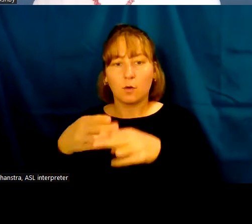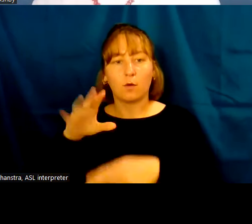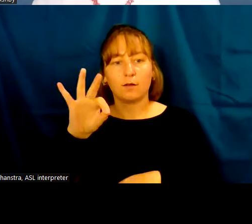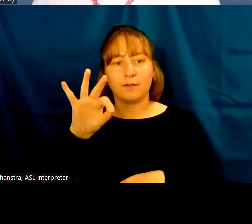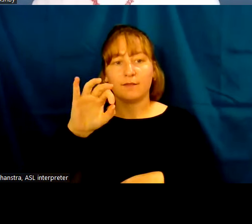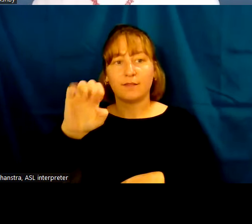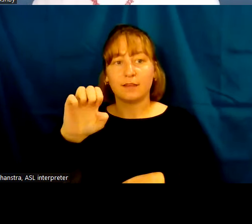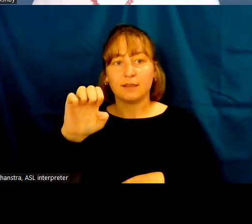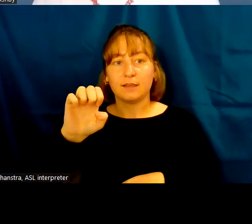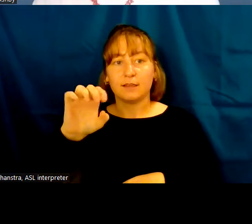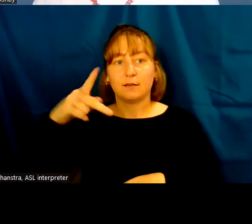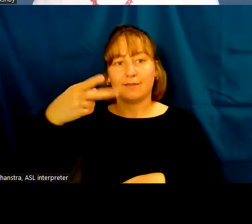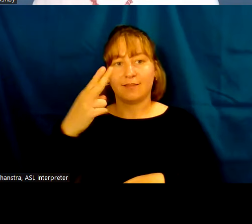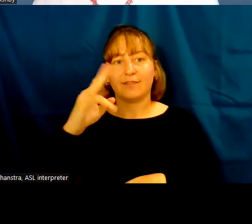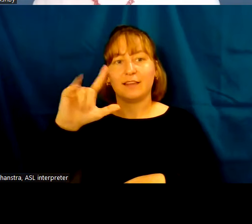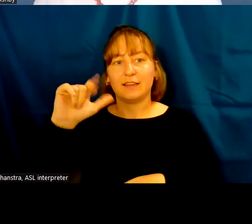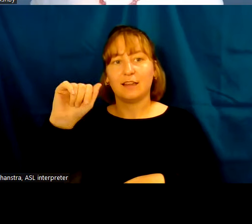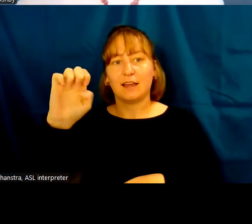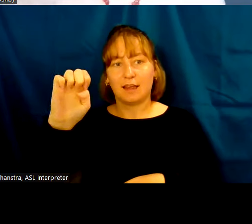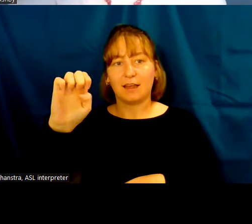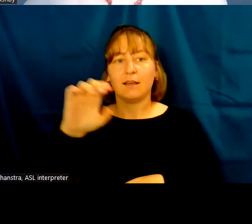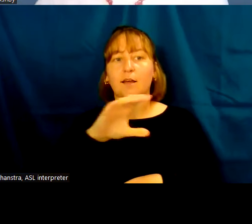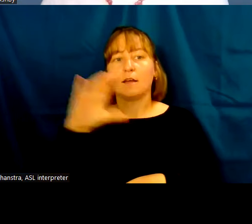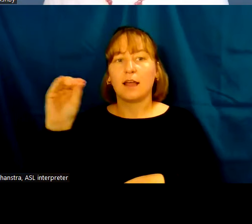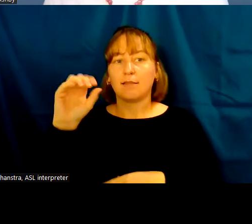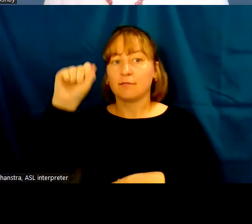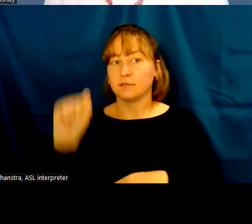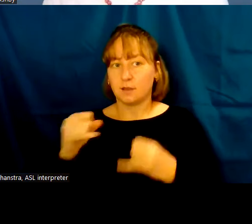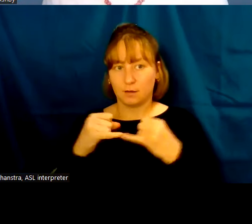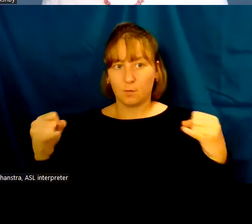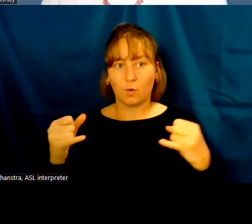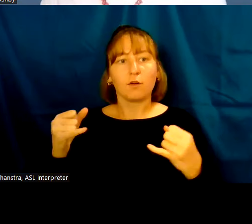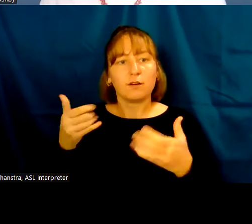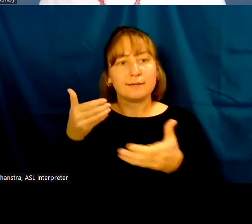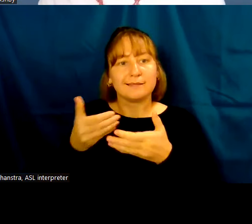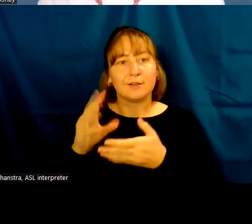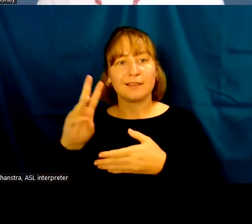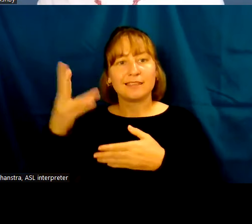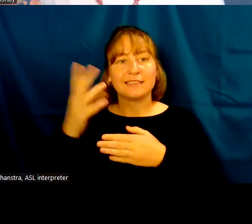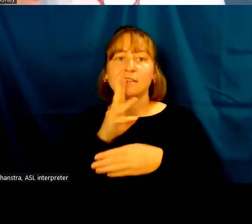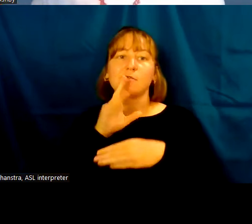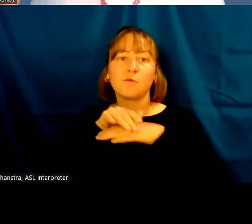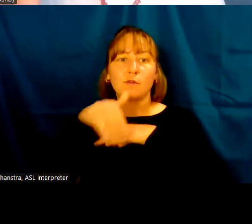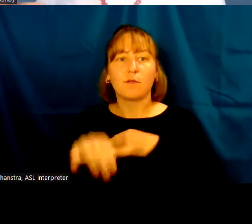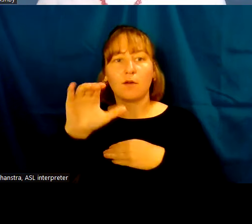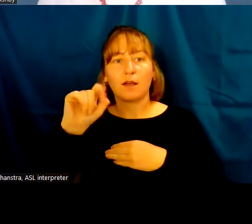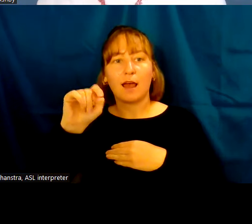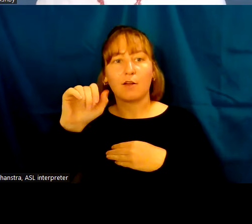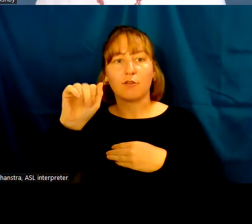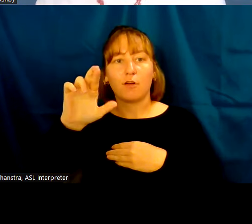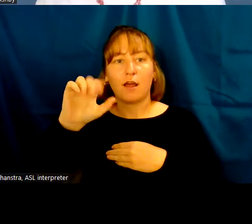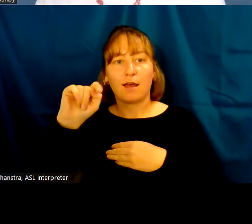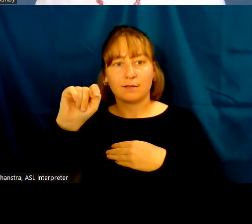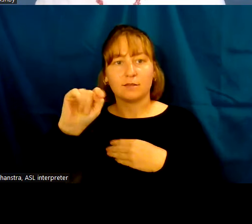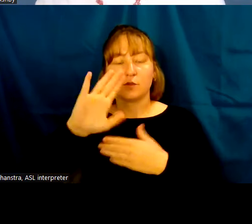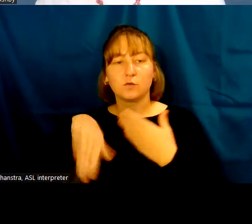its southern border is at the sixth cataract. So all of the cataracts along the Nile are located within